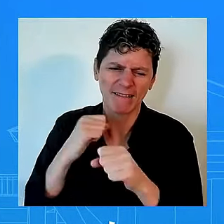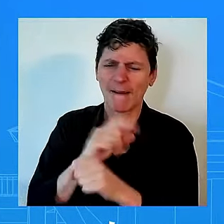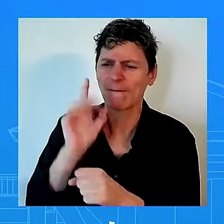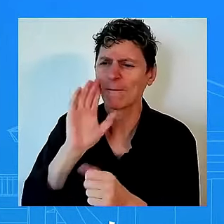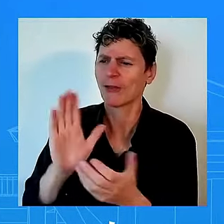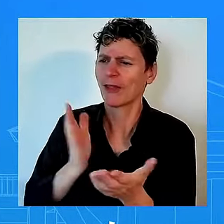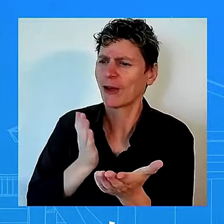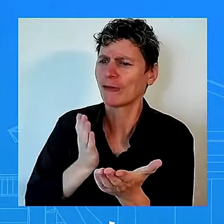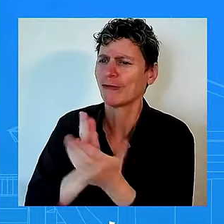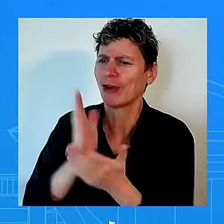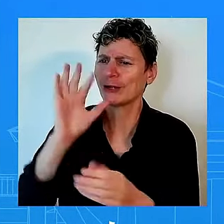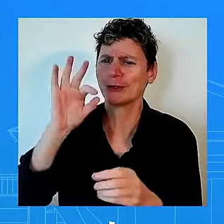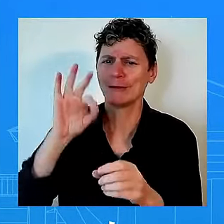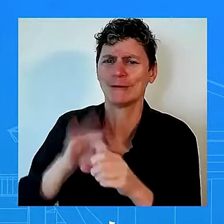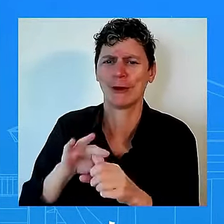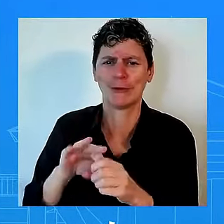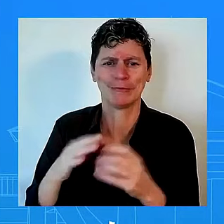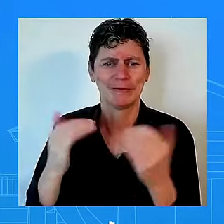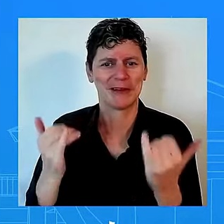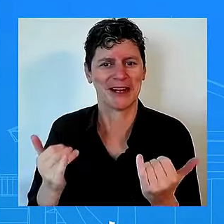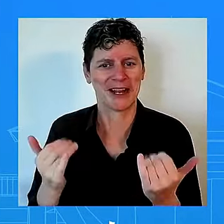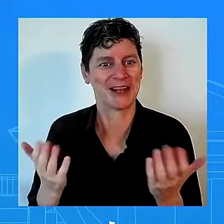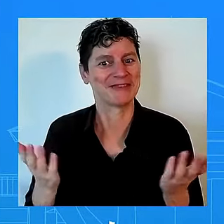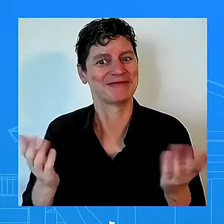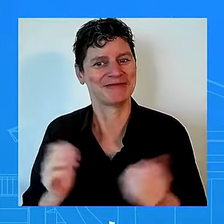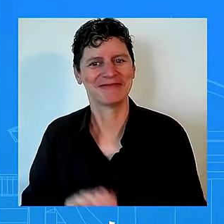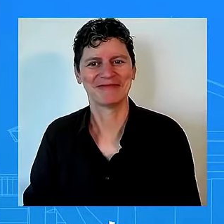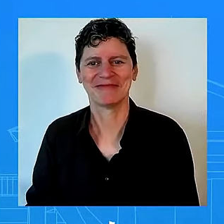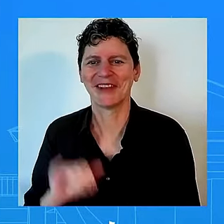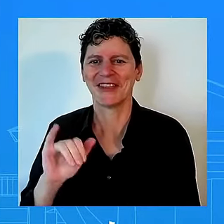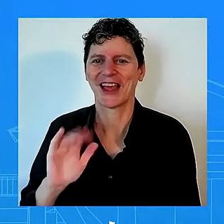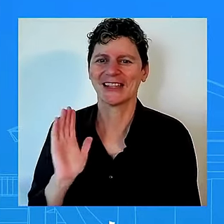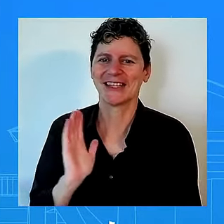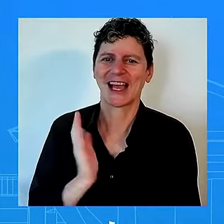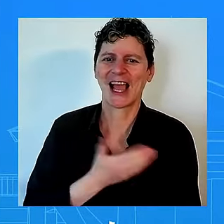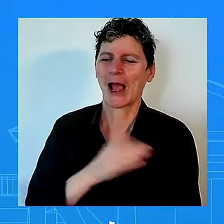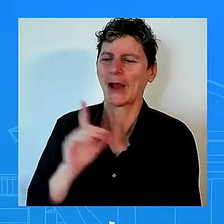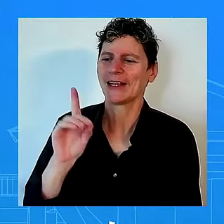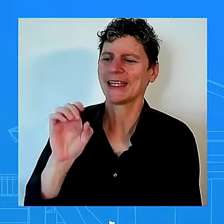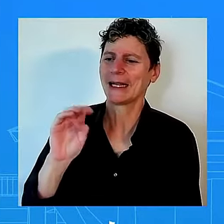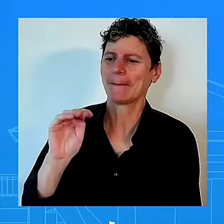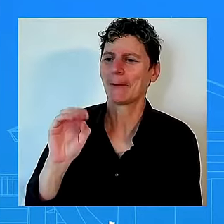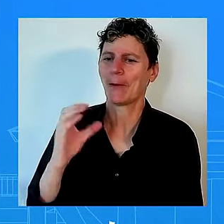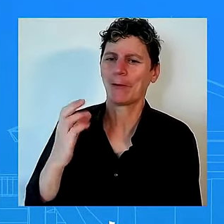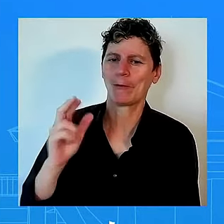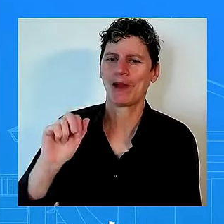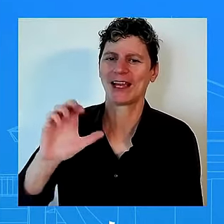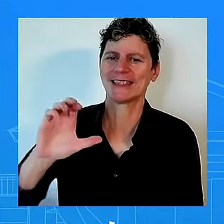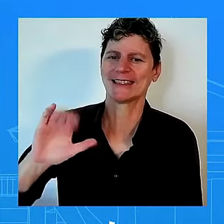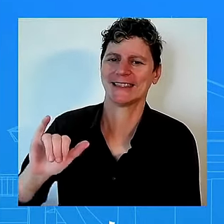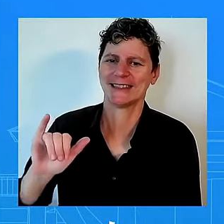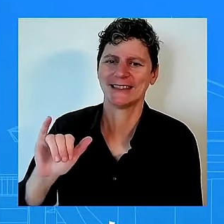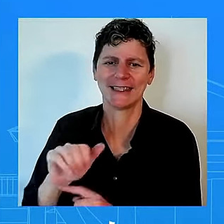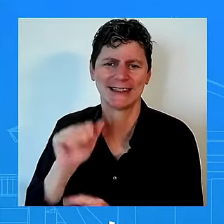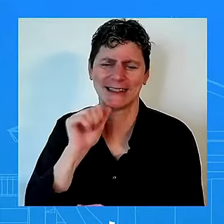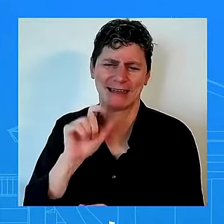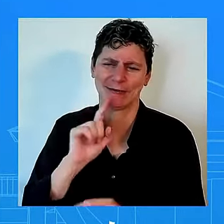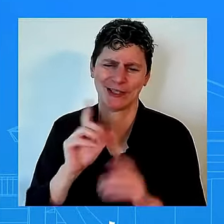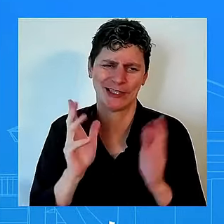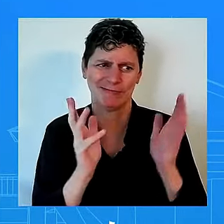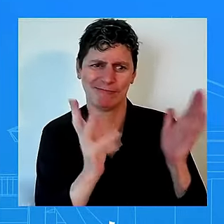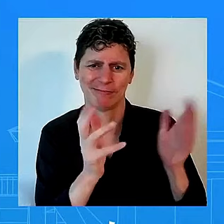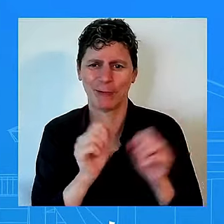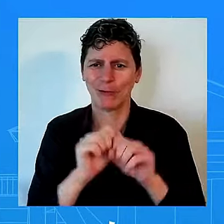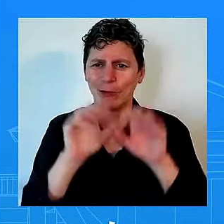uh and so it's incredibly important i've not spoken to the president beyond uh beyond um uh and in the endorsement that